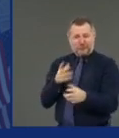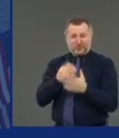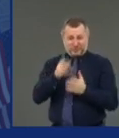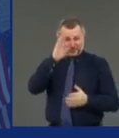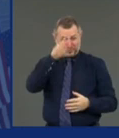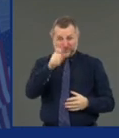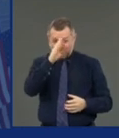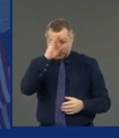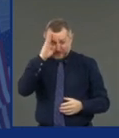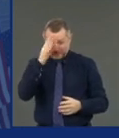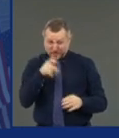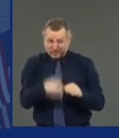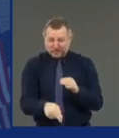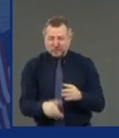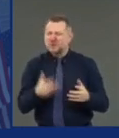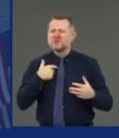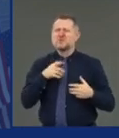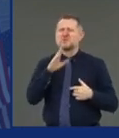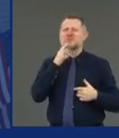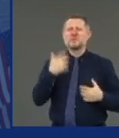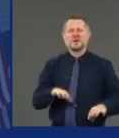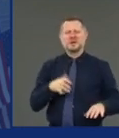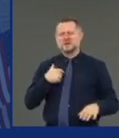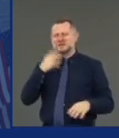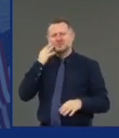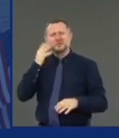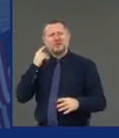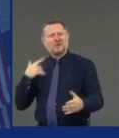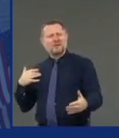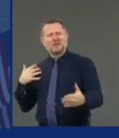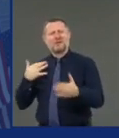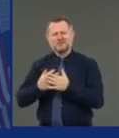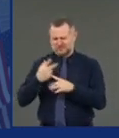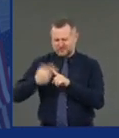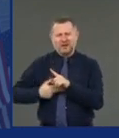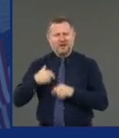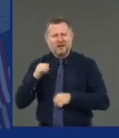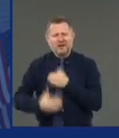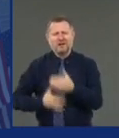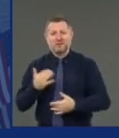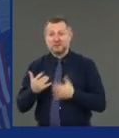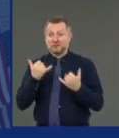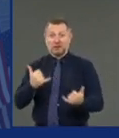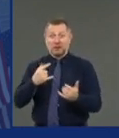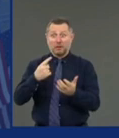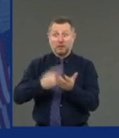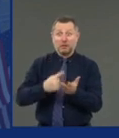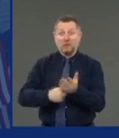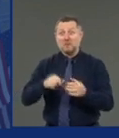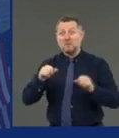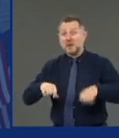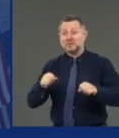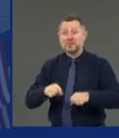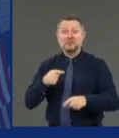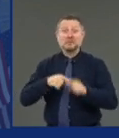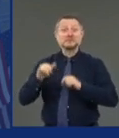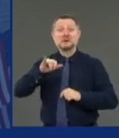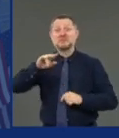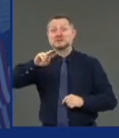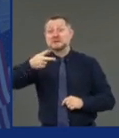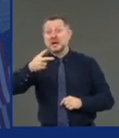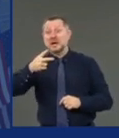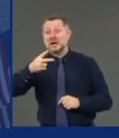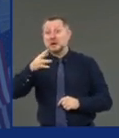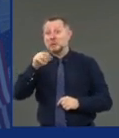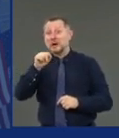just gone through, when we're talking about a possible second wave, when we're talking about a fall with possible more cases, do you really think